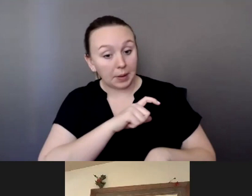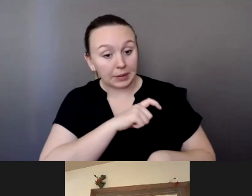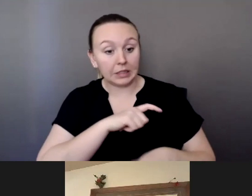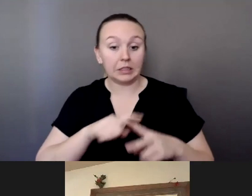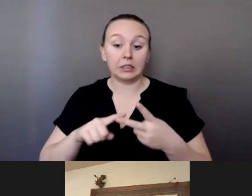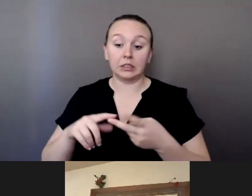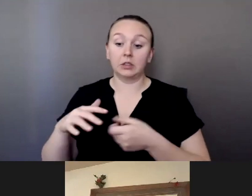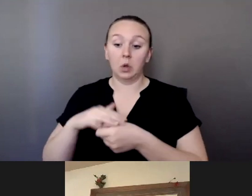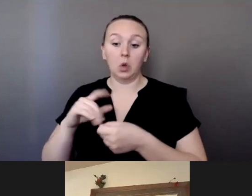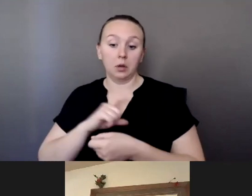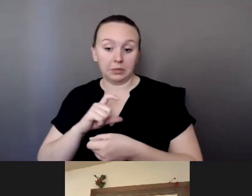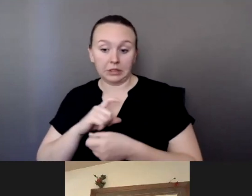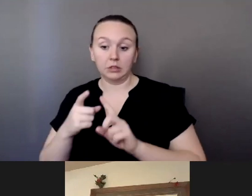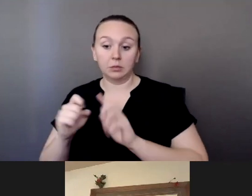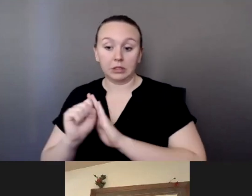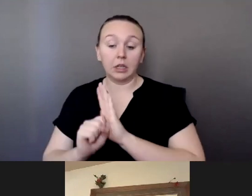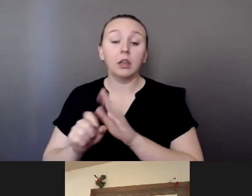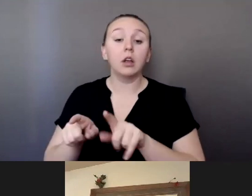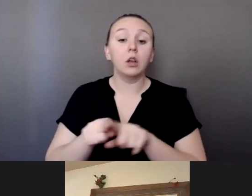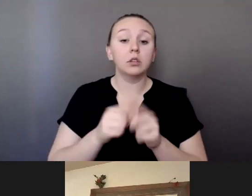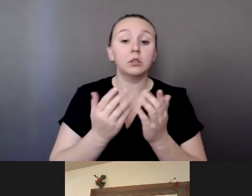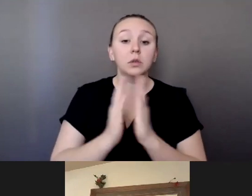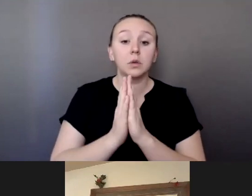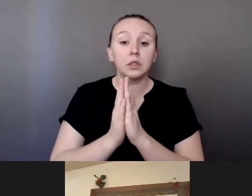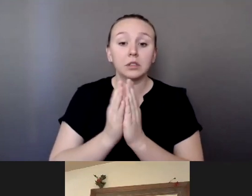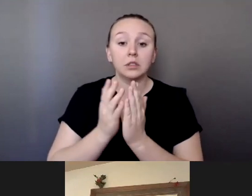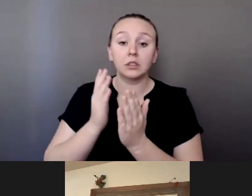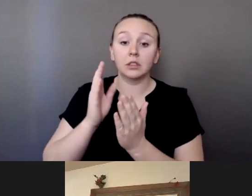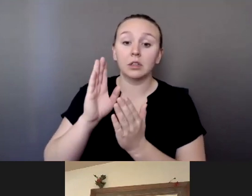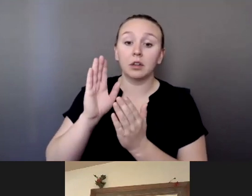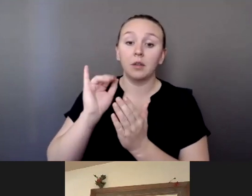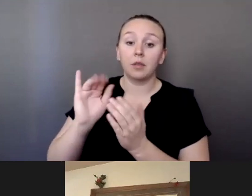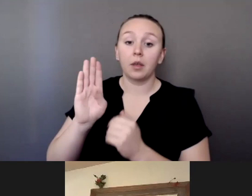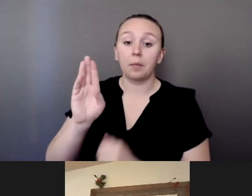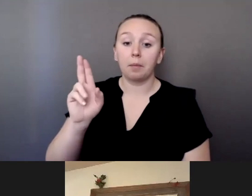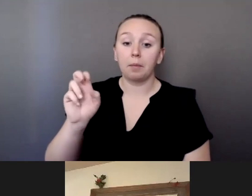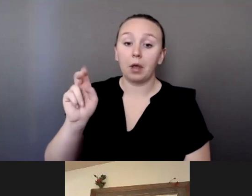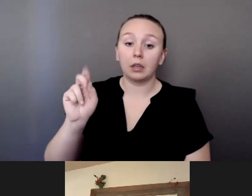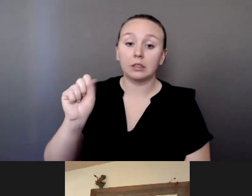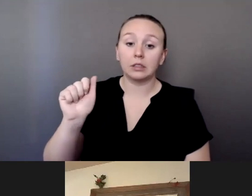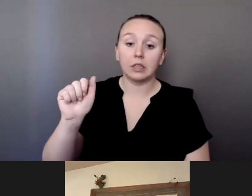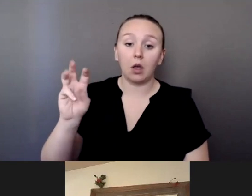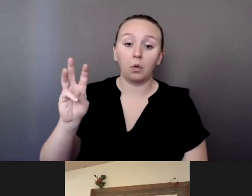requested assistance from the box elder county in Utah.